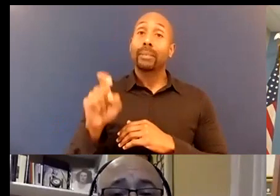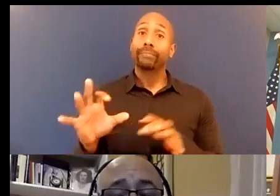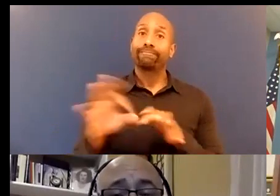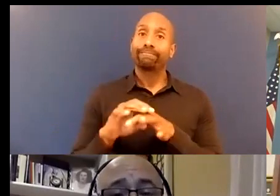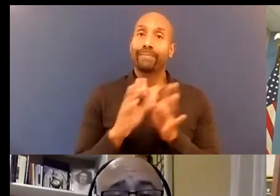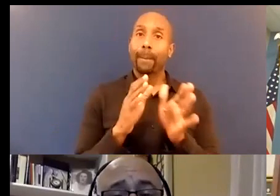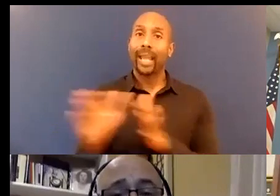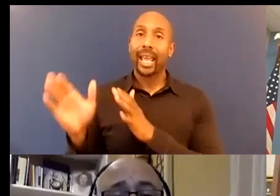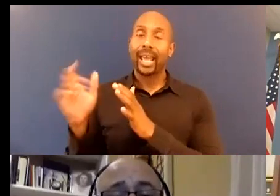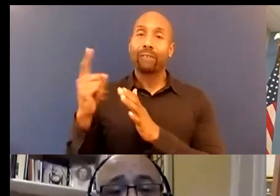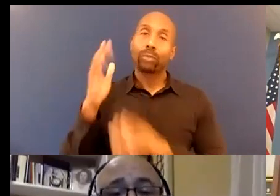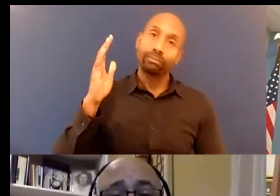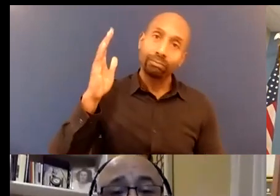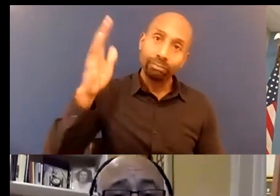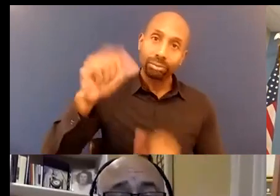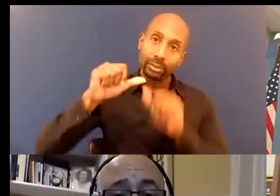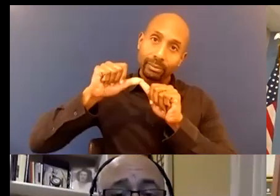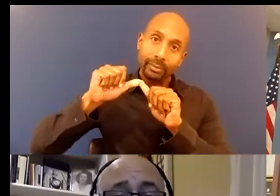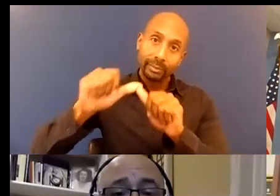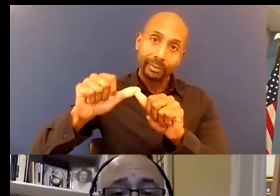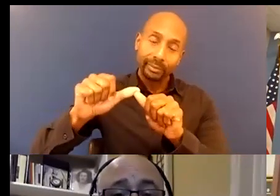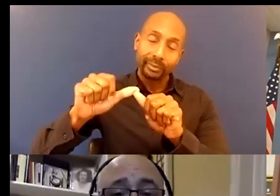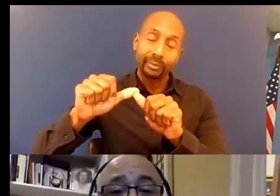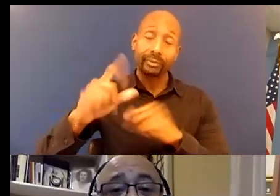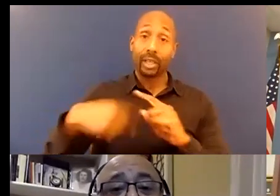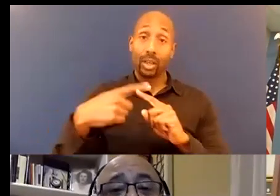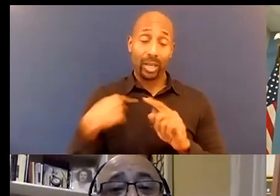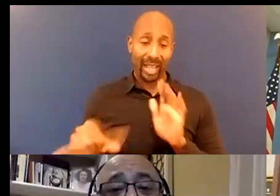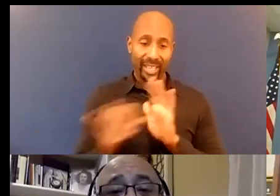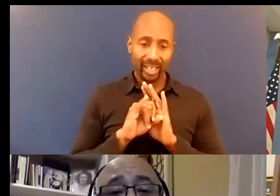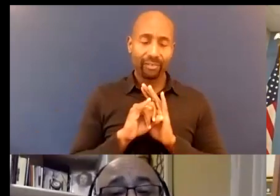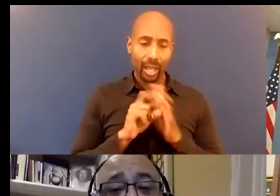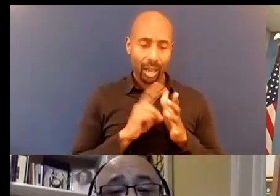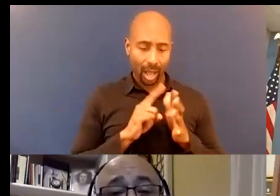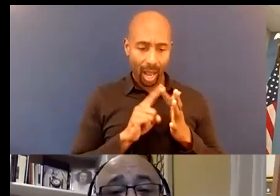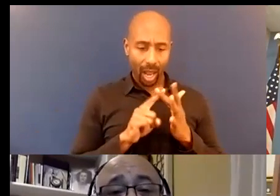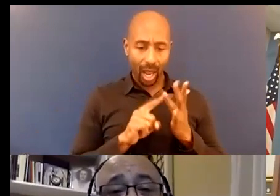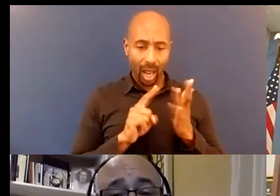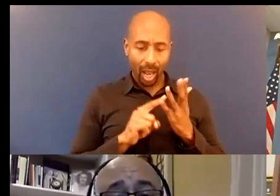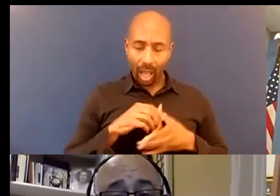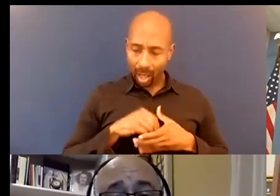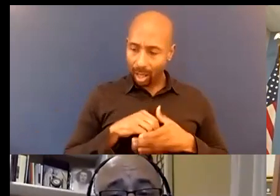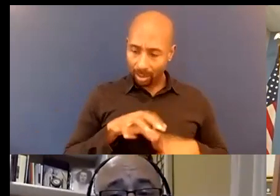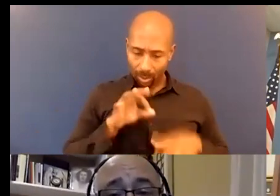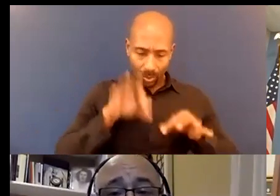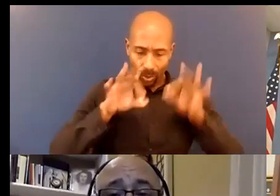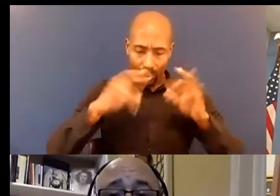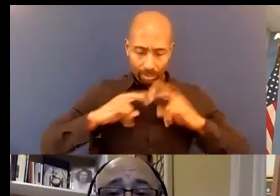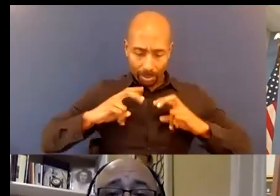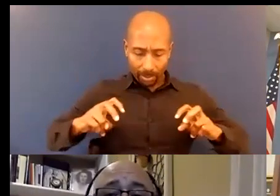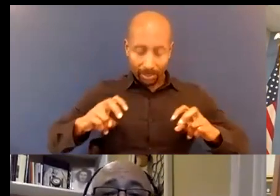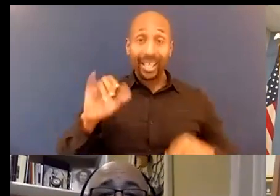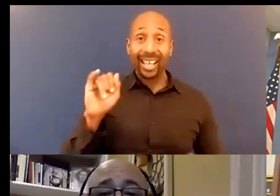when we talk about once we identify the anti biases the hard work is in helping people not let them control their thinking